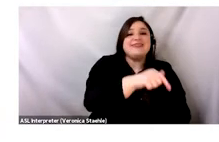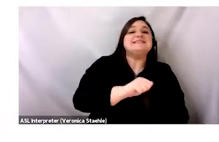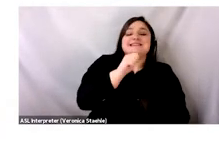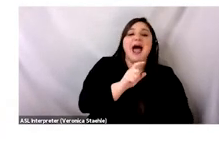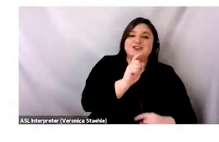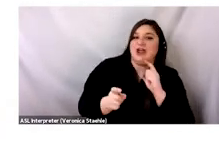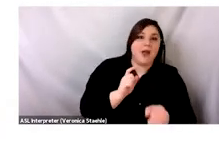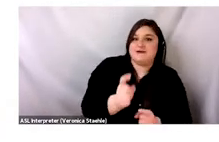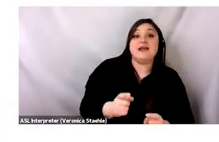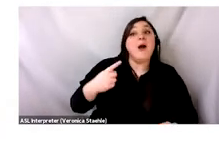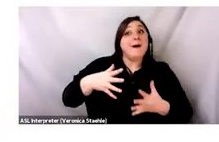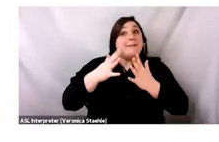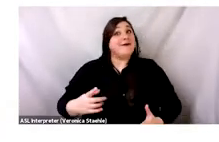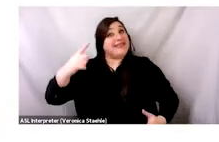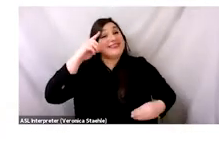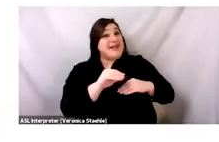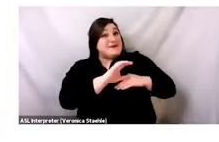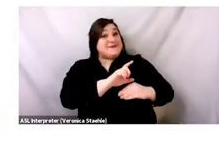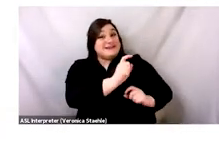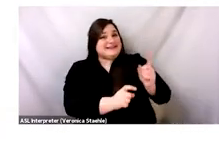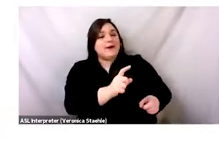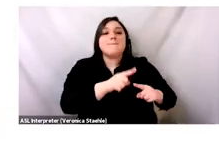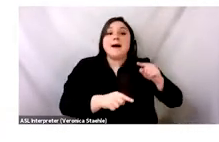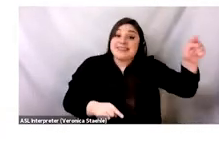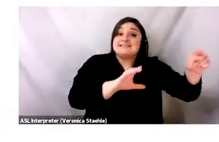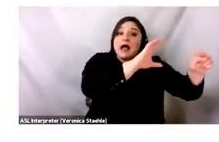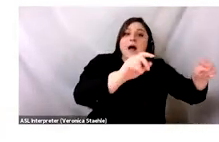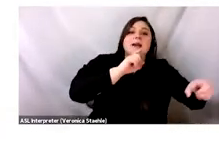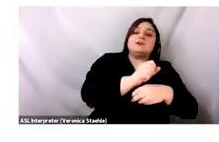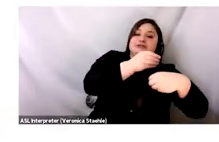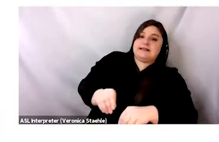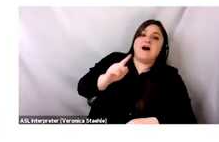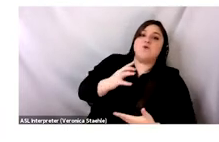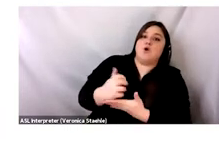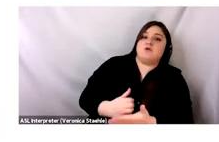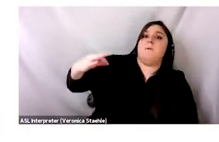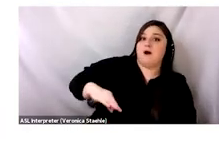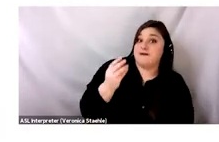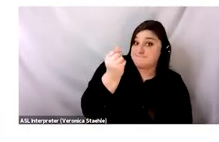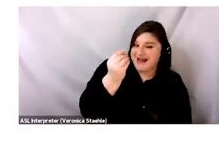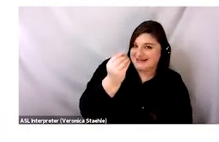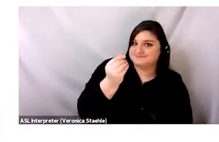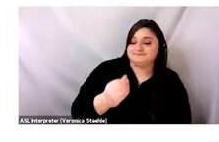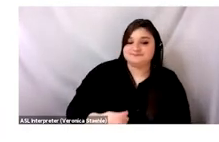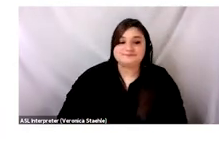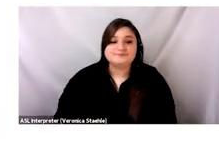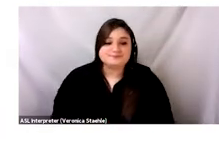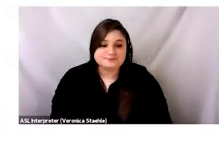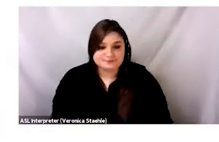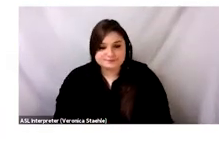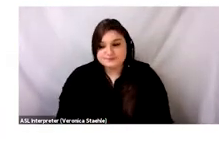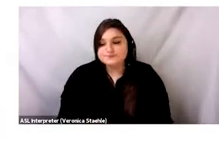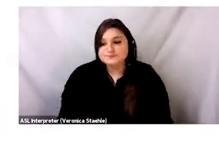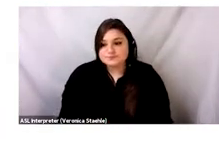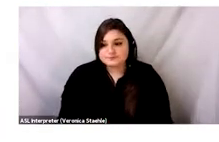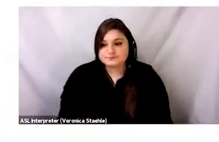business opportunity for Domzi, right? Not charity. It's an opportunity to turn trash into cash. So, why would this